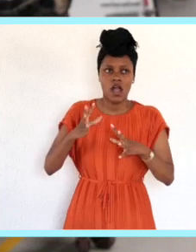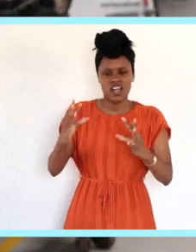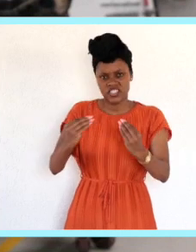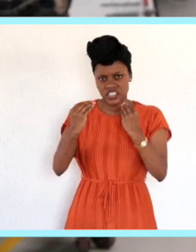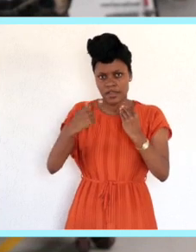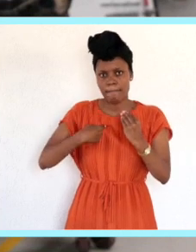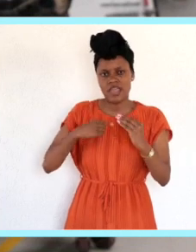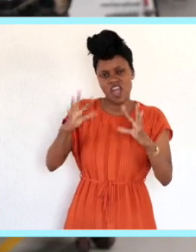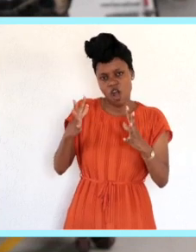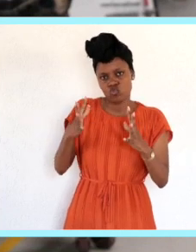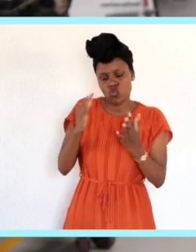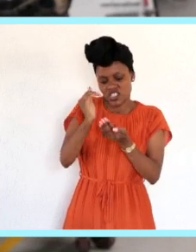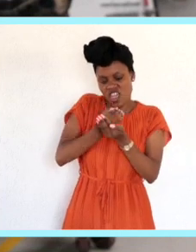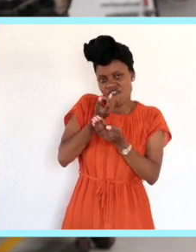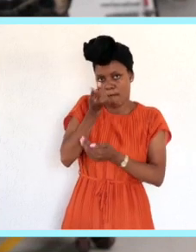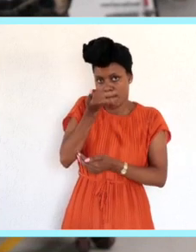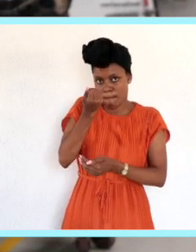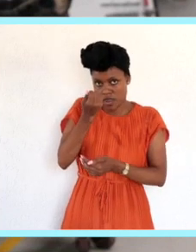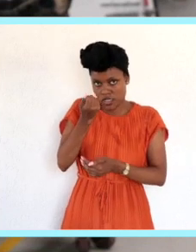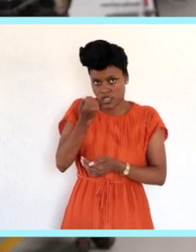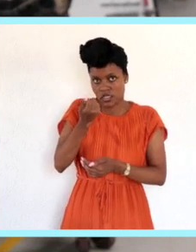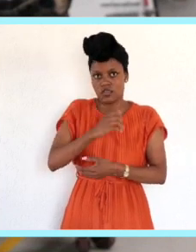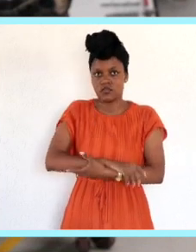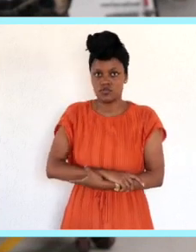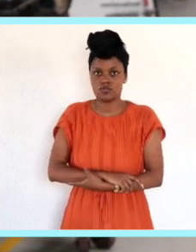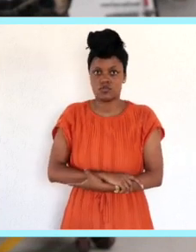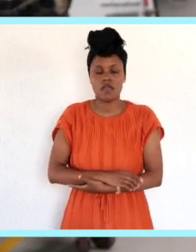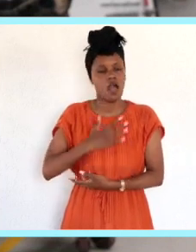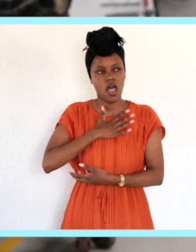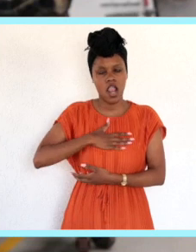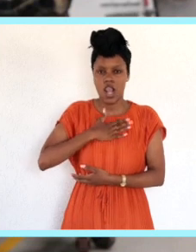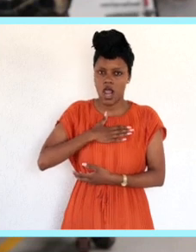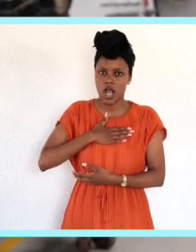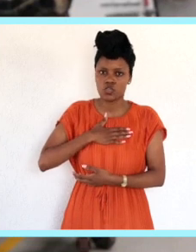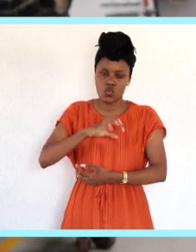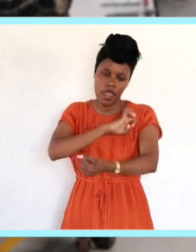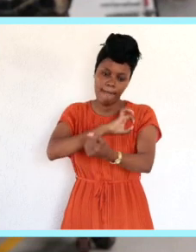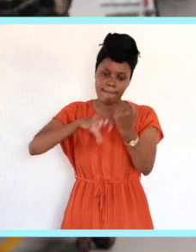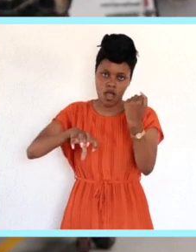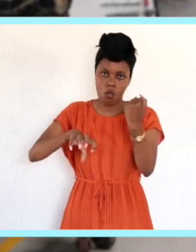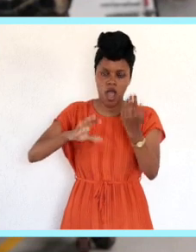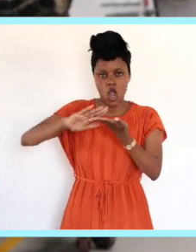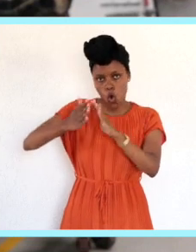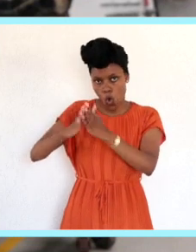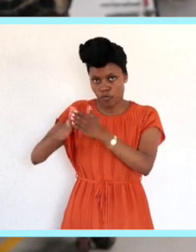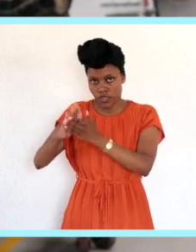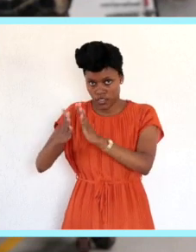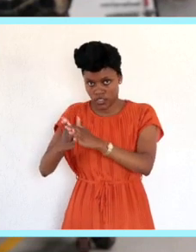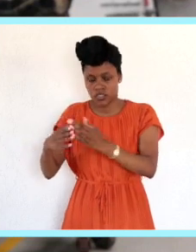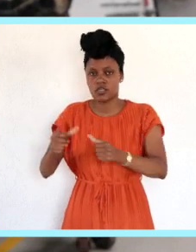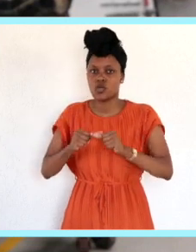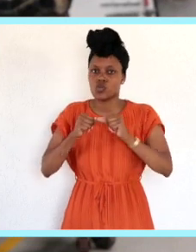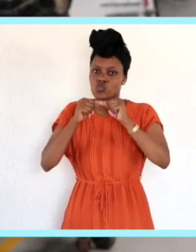a point it teaches me how to save my own money. So in return, I would like to empower the communities